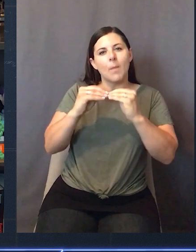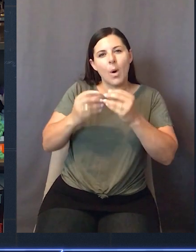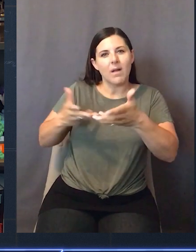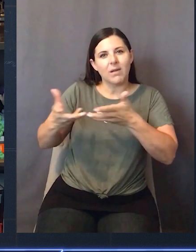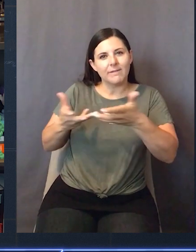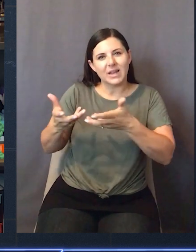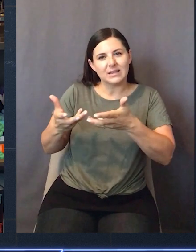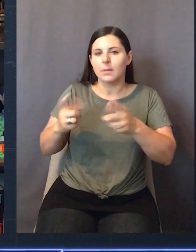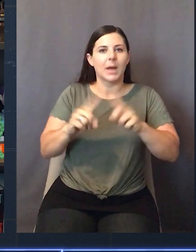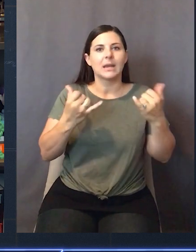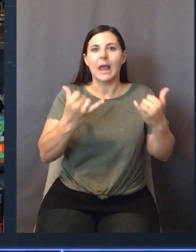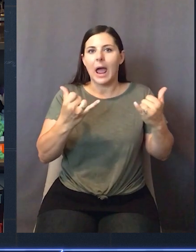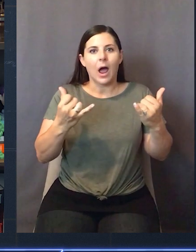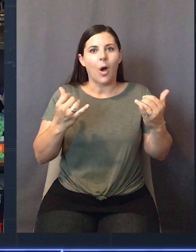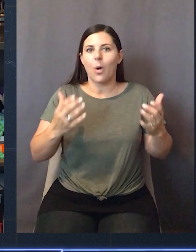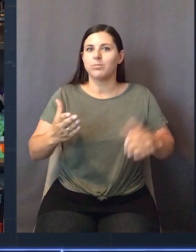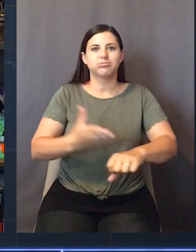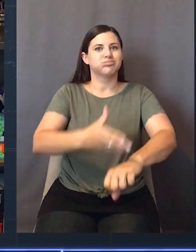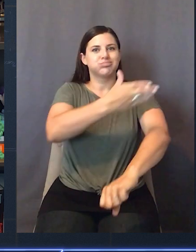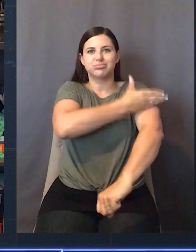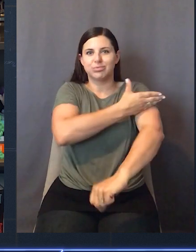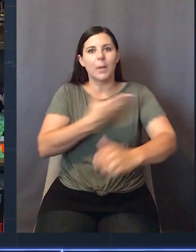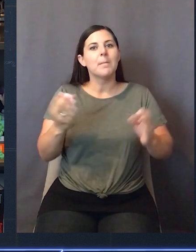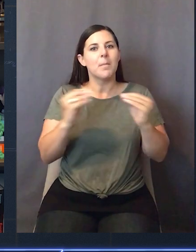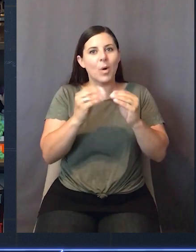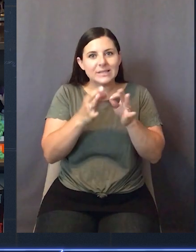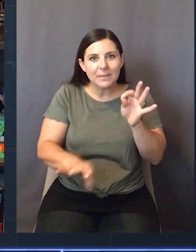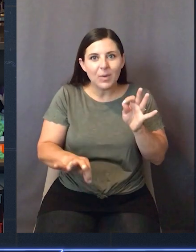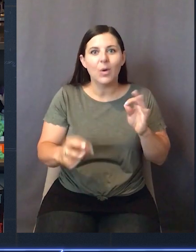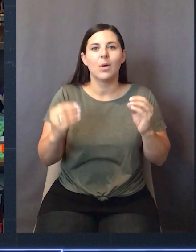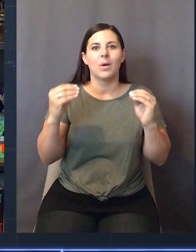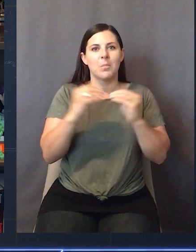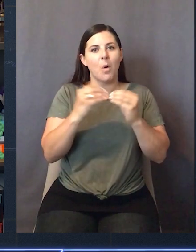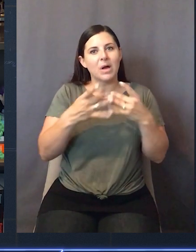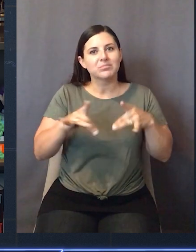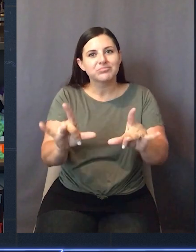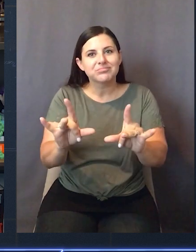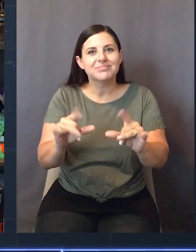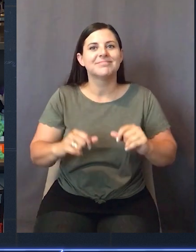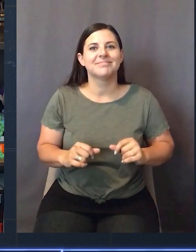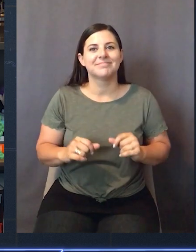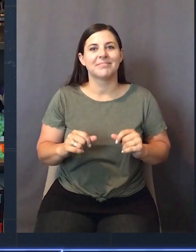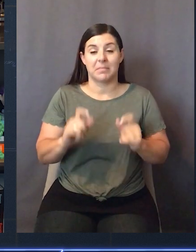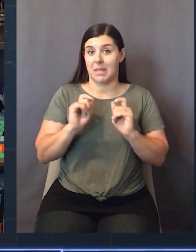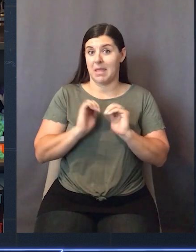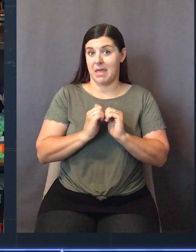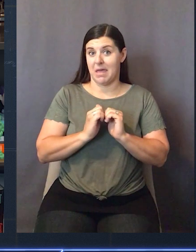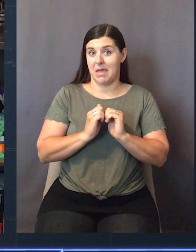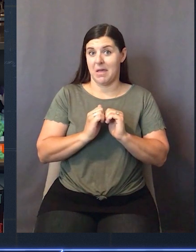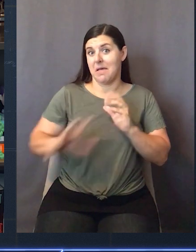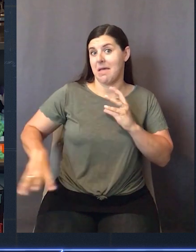interfaces. With this new launch, it's a whole lot better. It's simpler, and it's more economical for you. So here's the details.